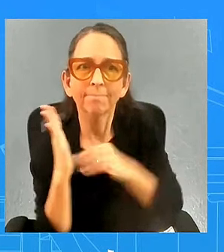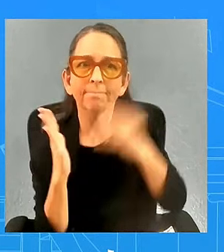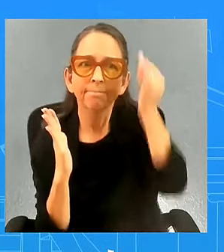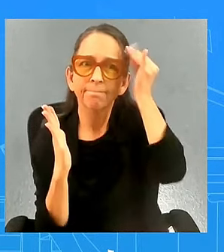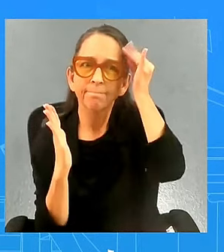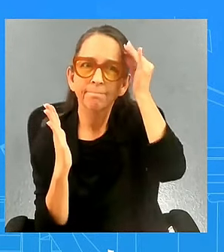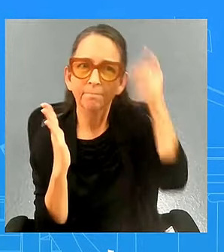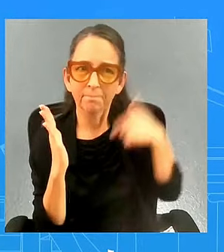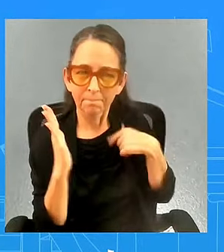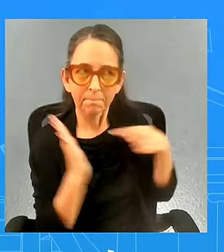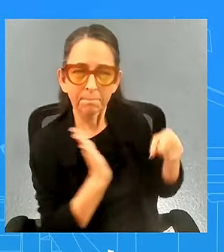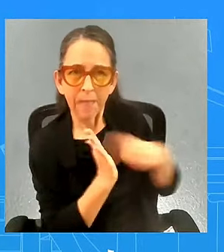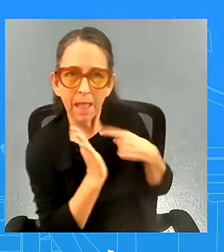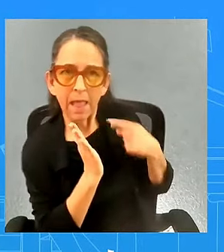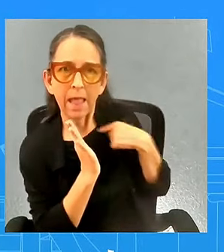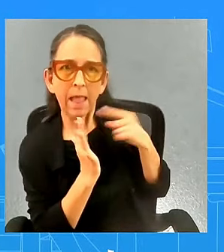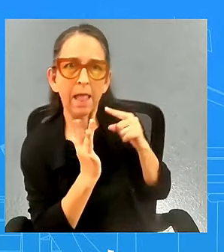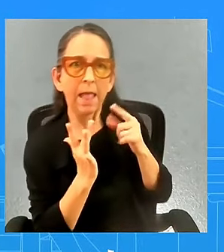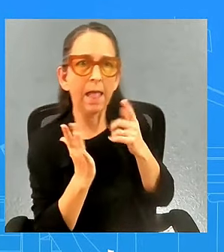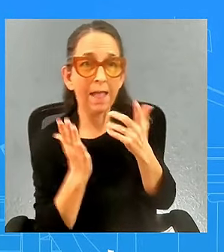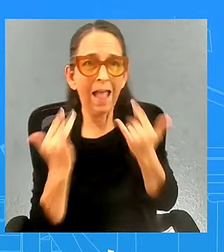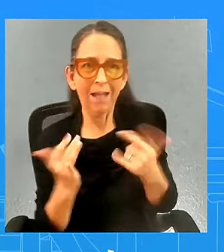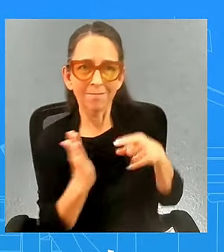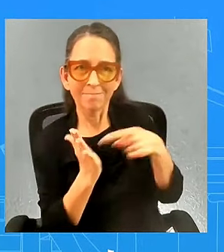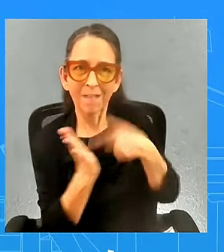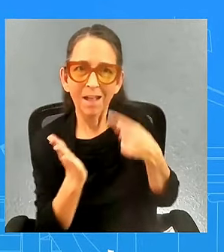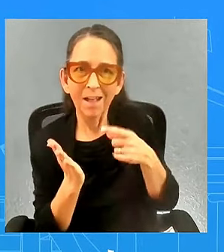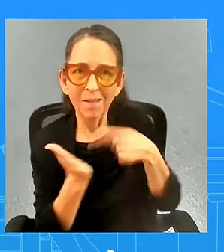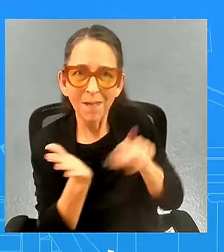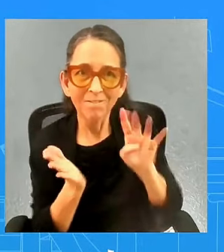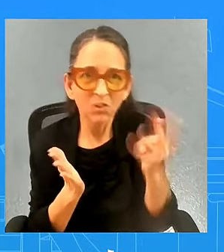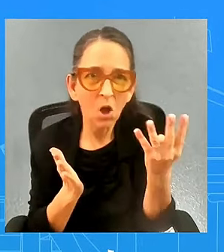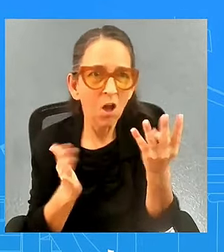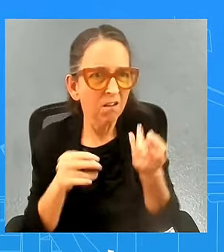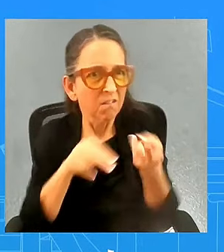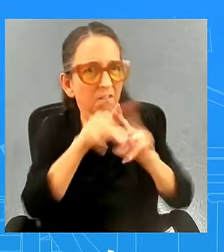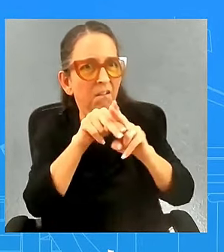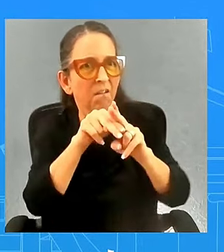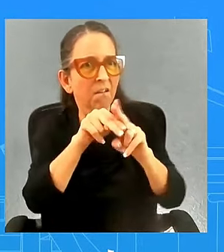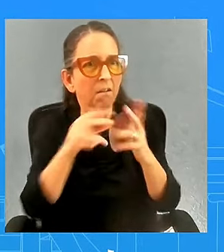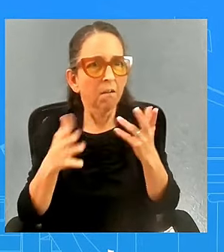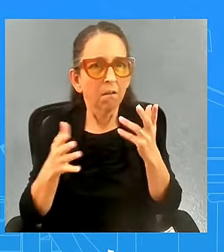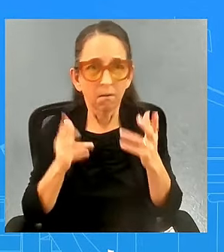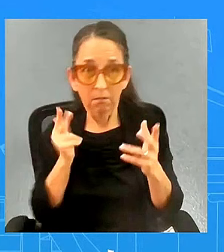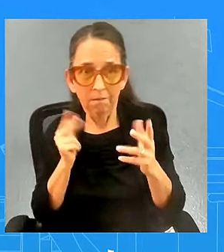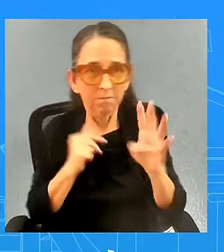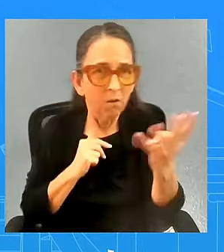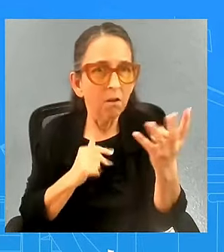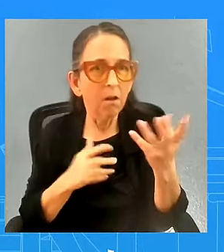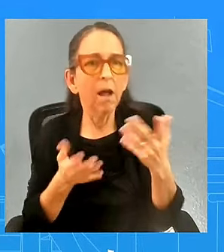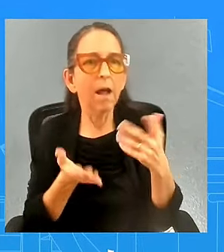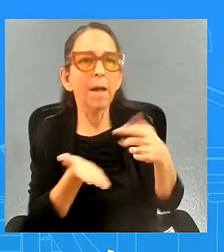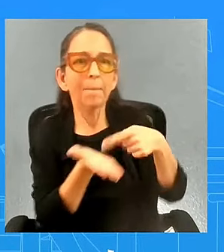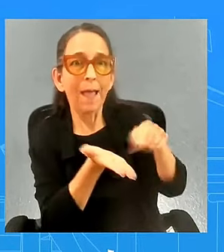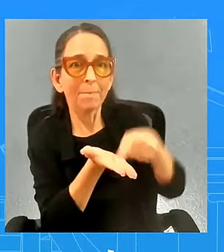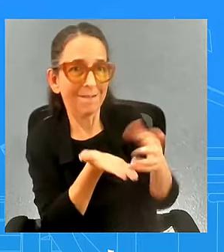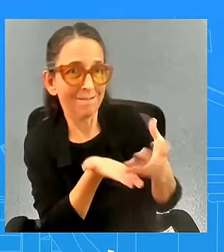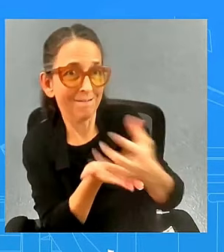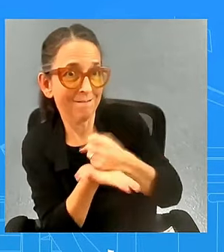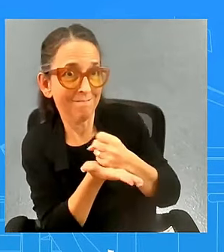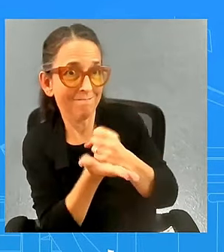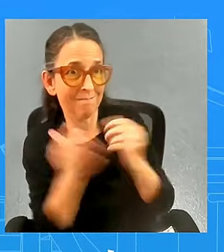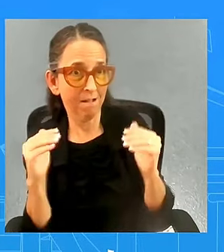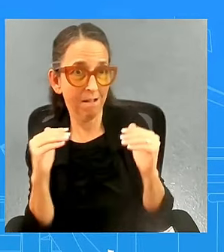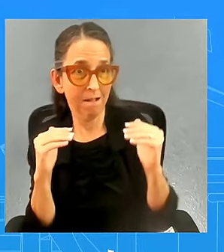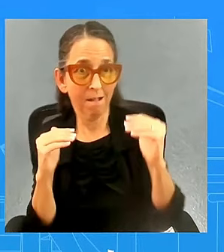dollars for this and now you're paying four dollars for this now one of the points that i'm making is that as your pay goes up you know that four dollars becomes